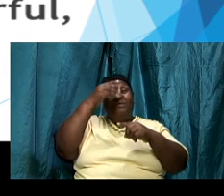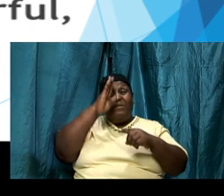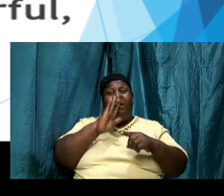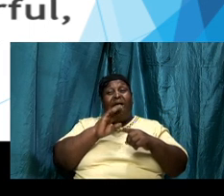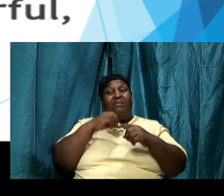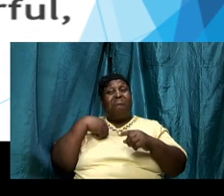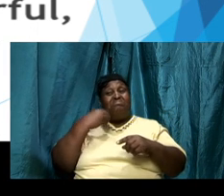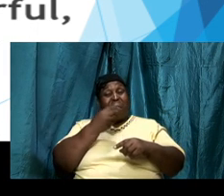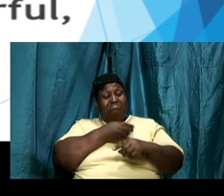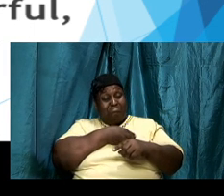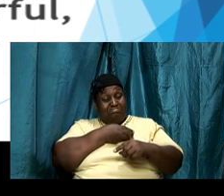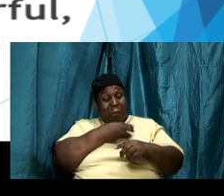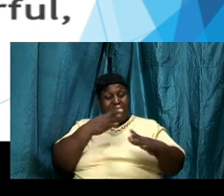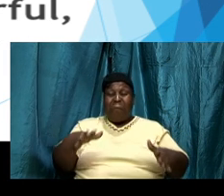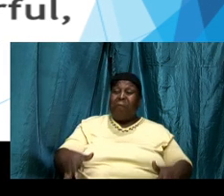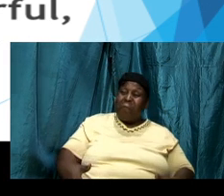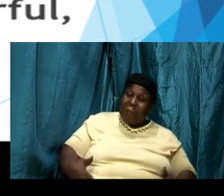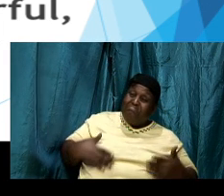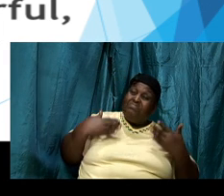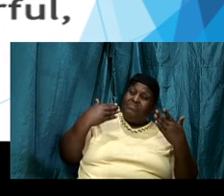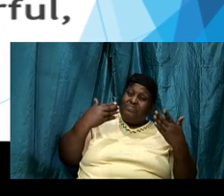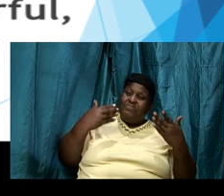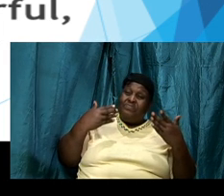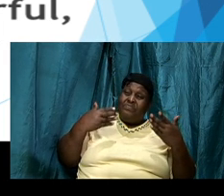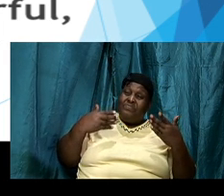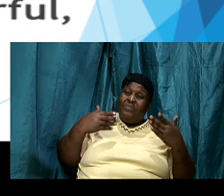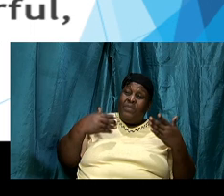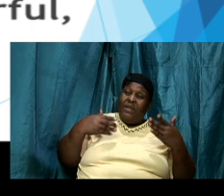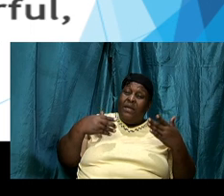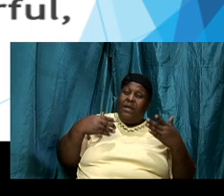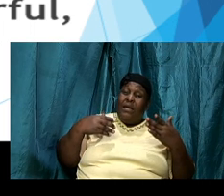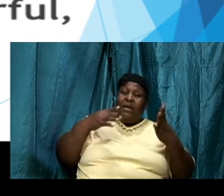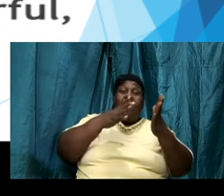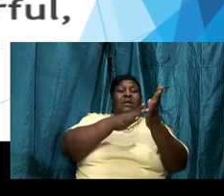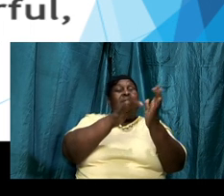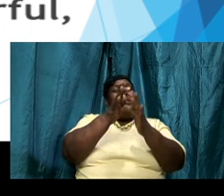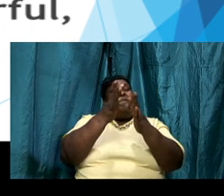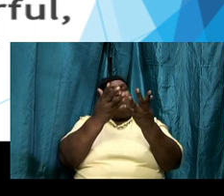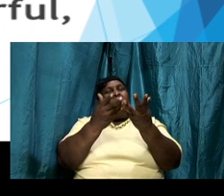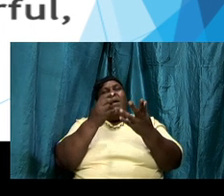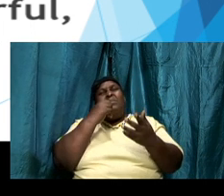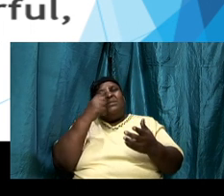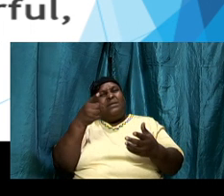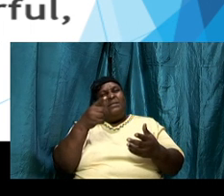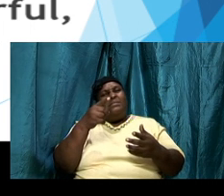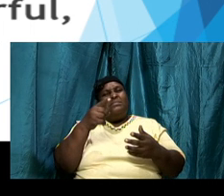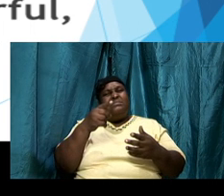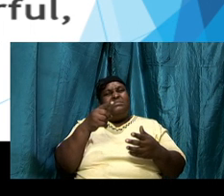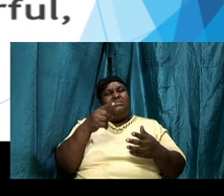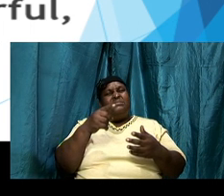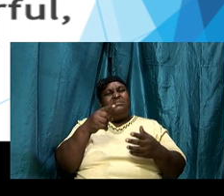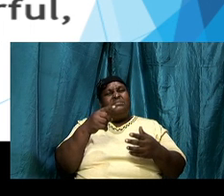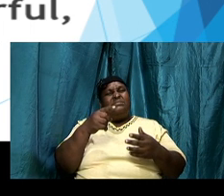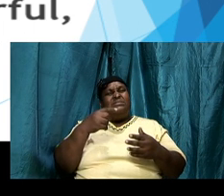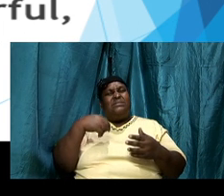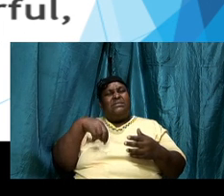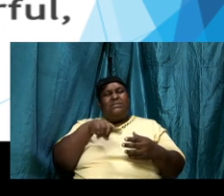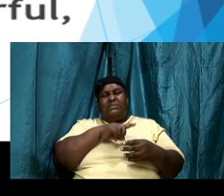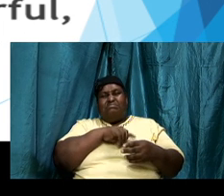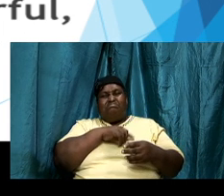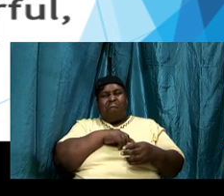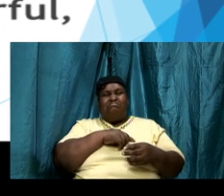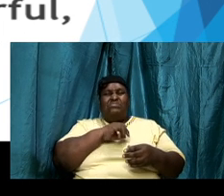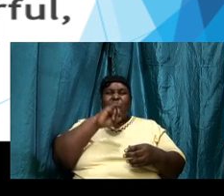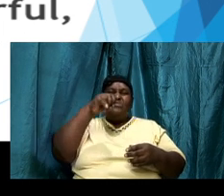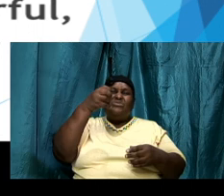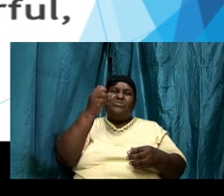and the Bible tells us in the book of Joshua chapter number one and verse eight it